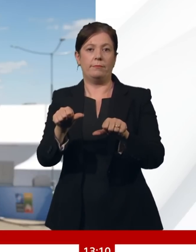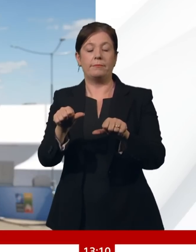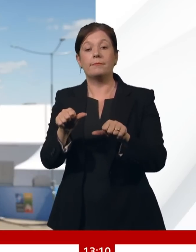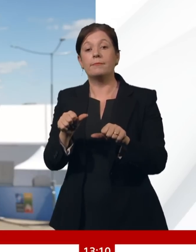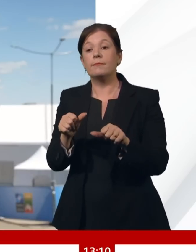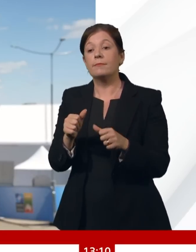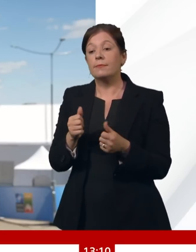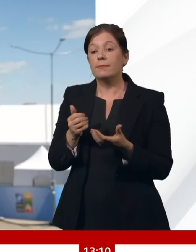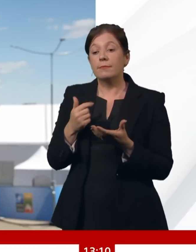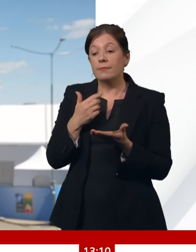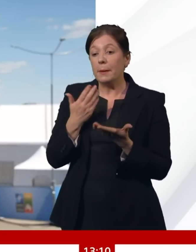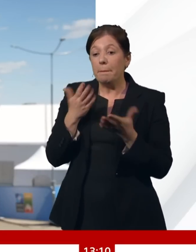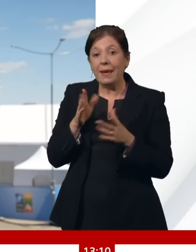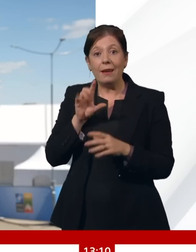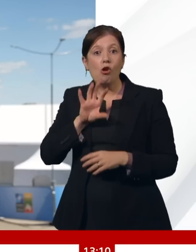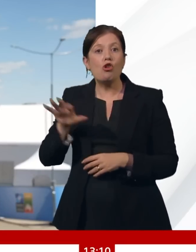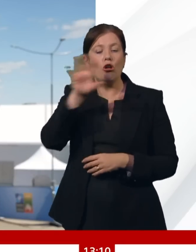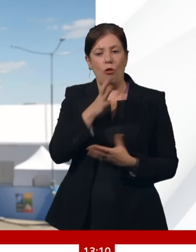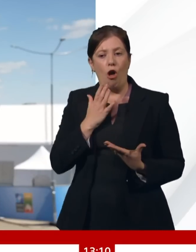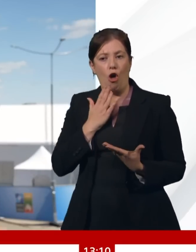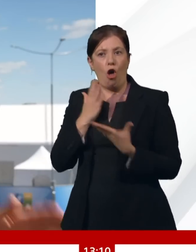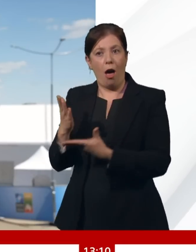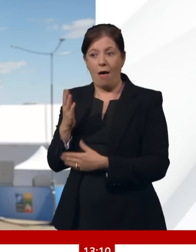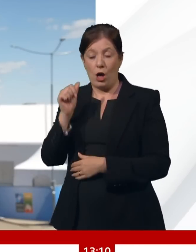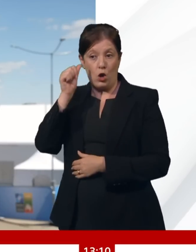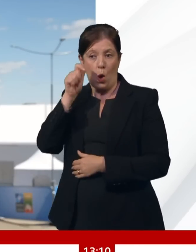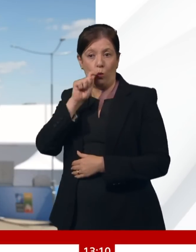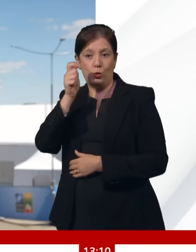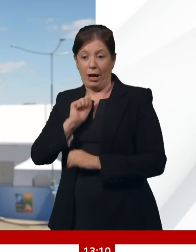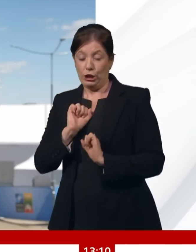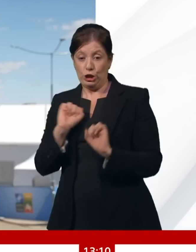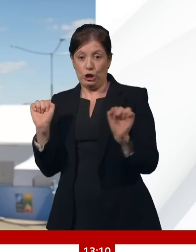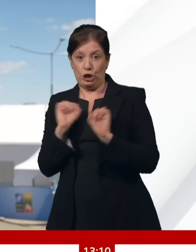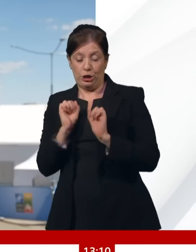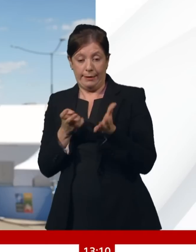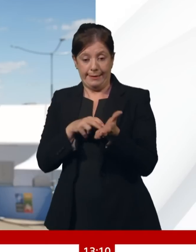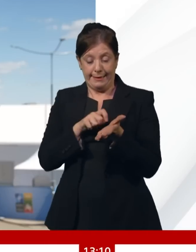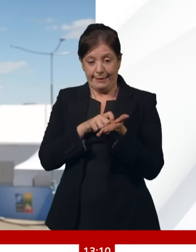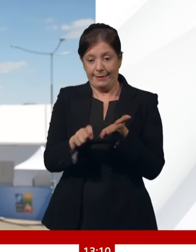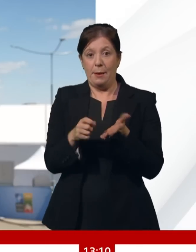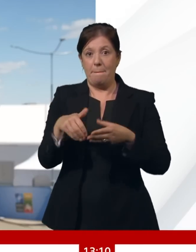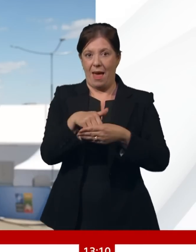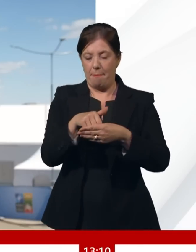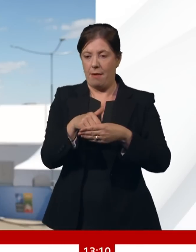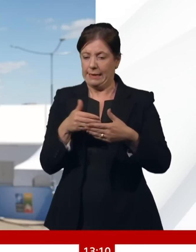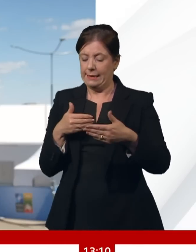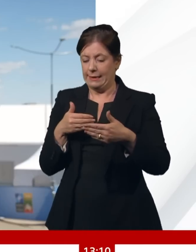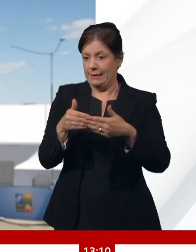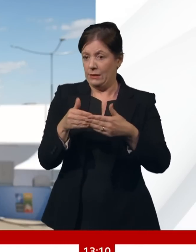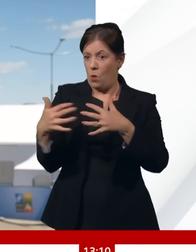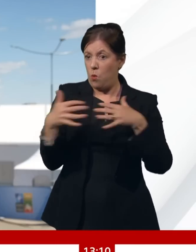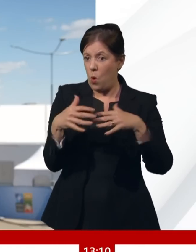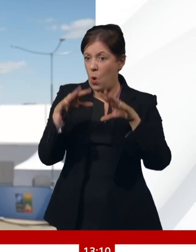been this announcement of security guarantees that will sort of fill the gap between the end of the war and the start of Ukraine